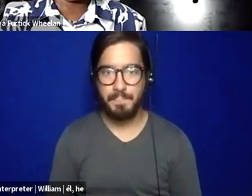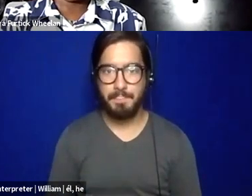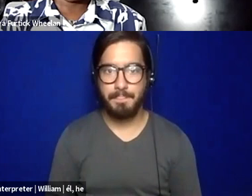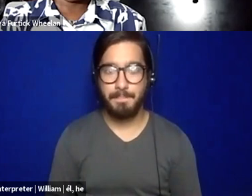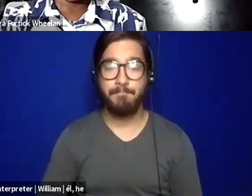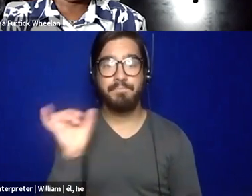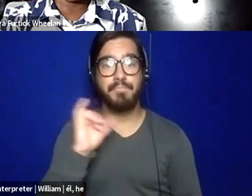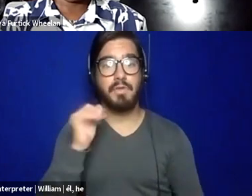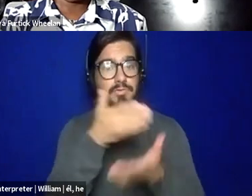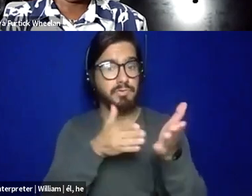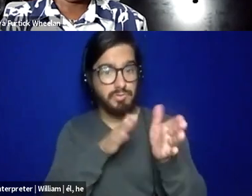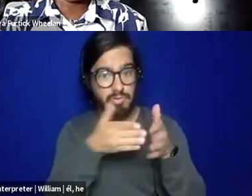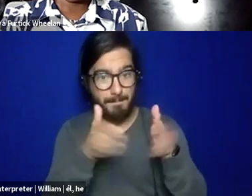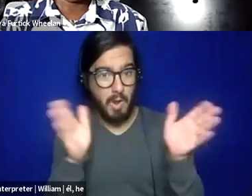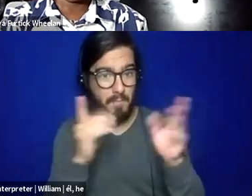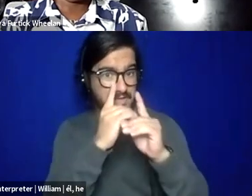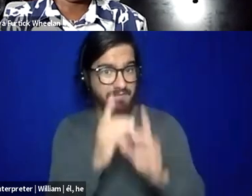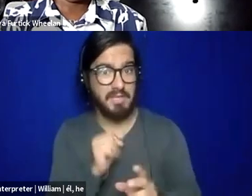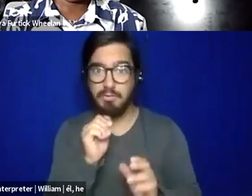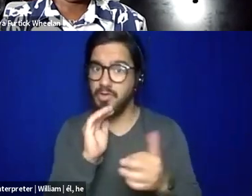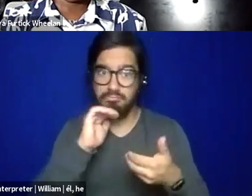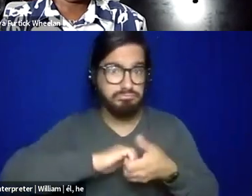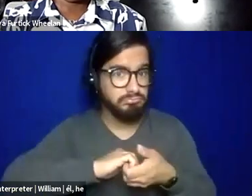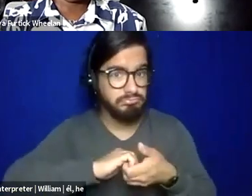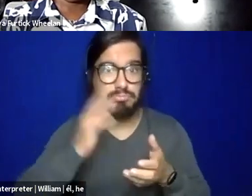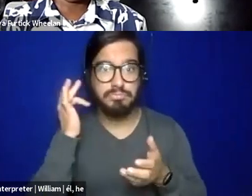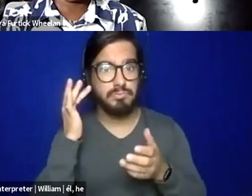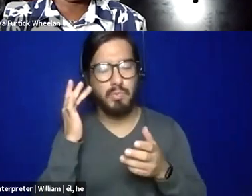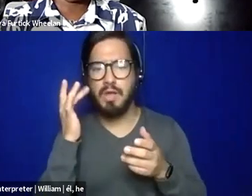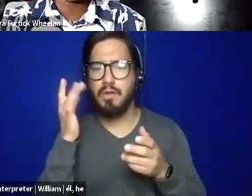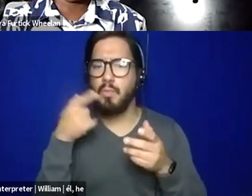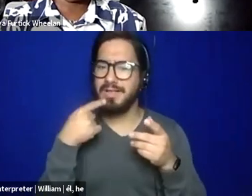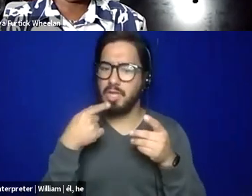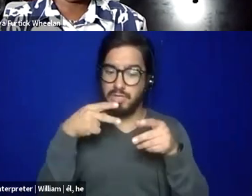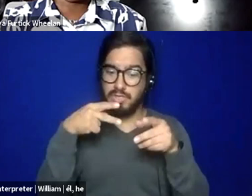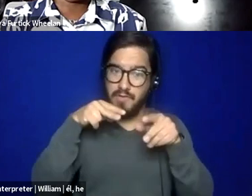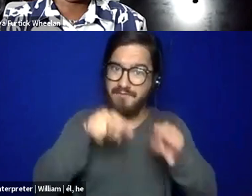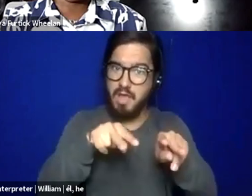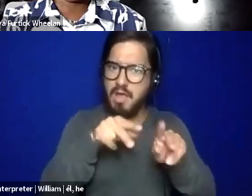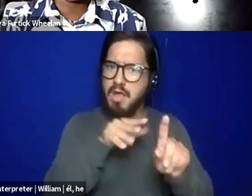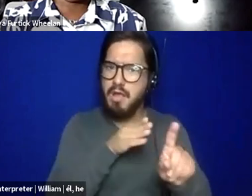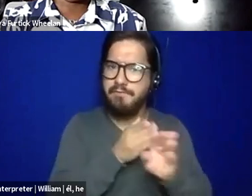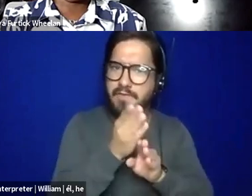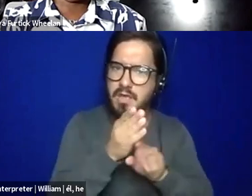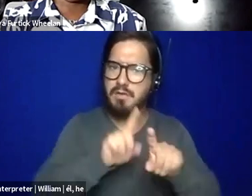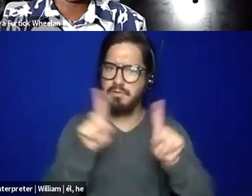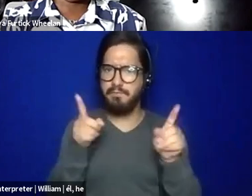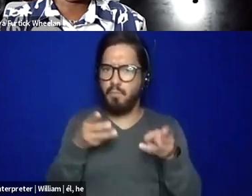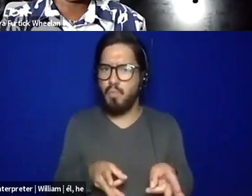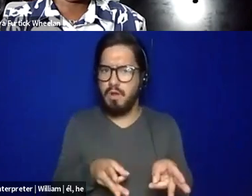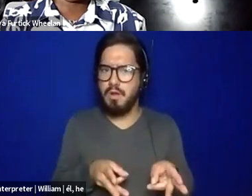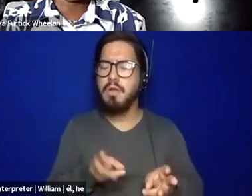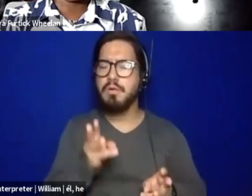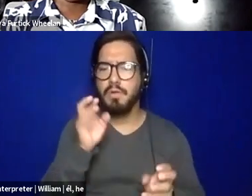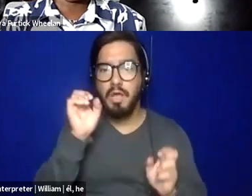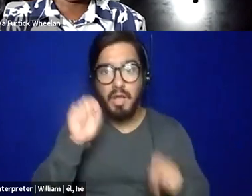public defender lawyers that I'm not in community with because we are not looking at public defense work in the same way. So if you can find others who are thinking